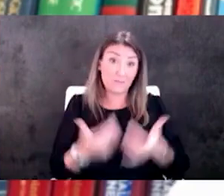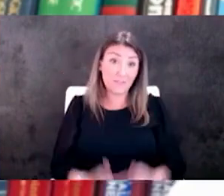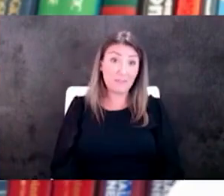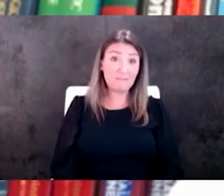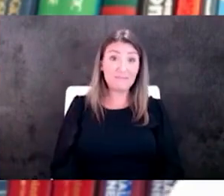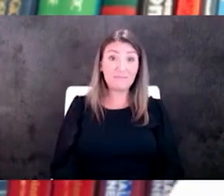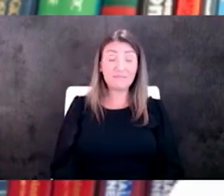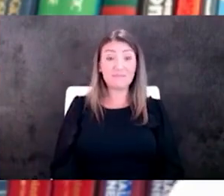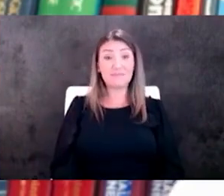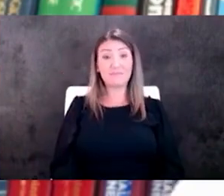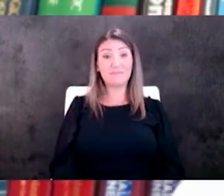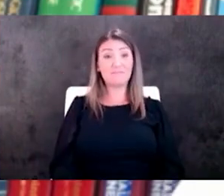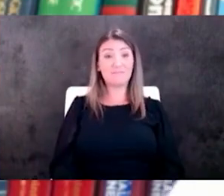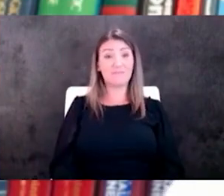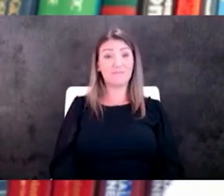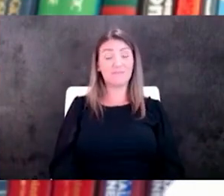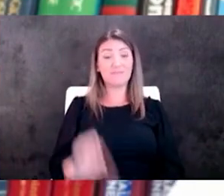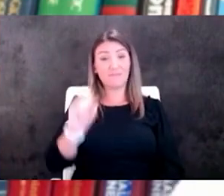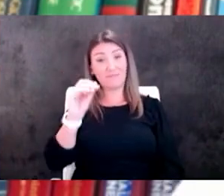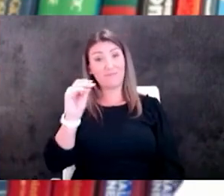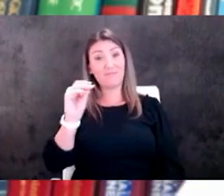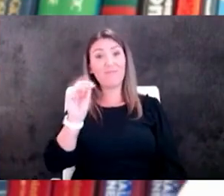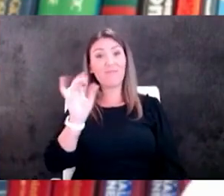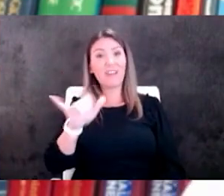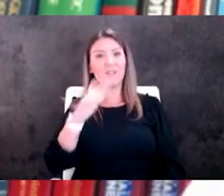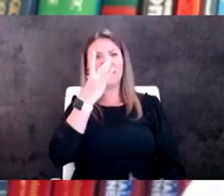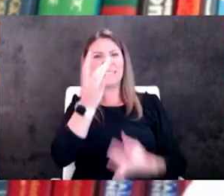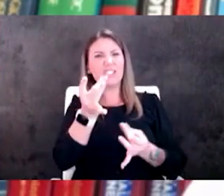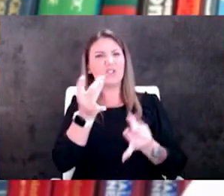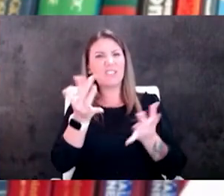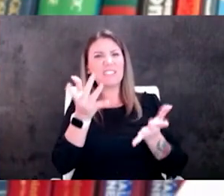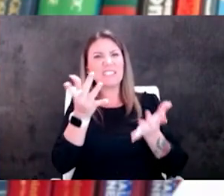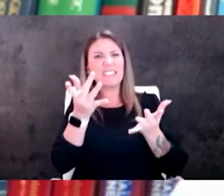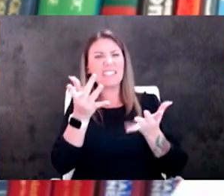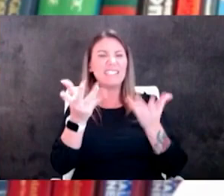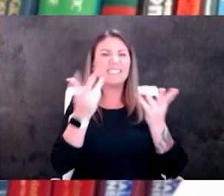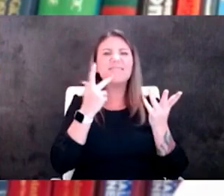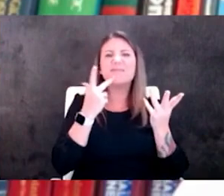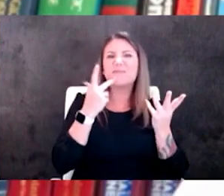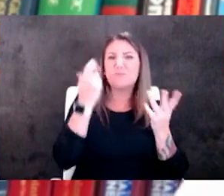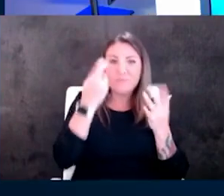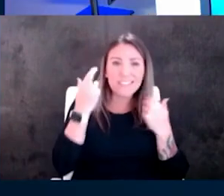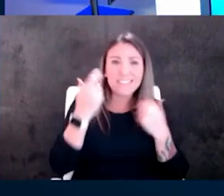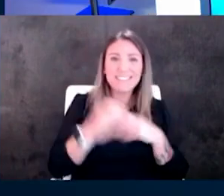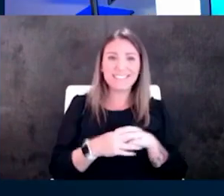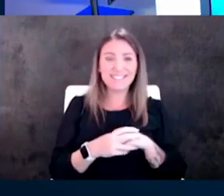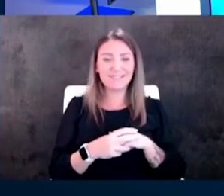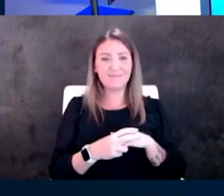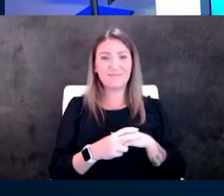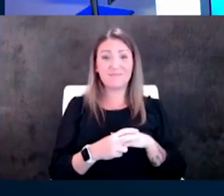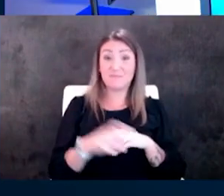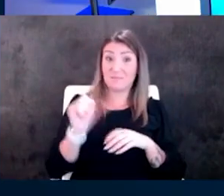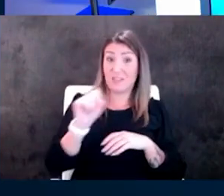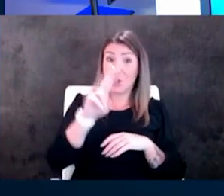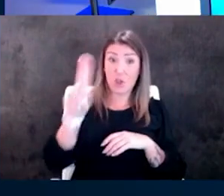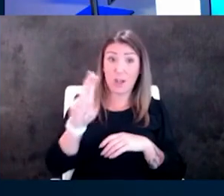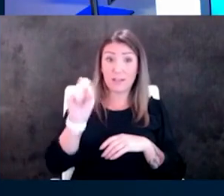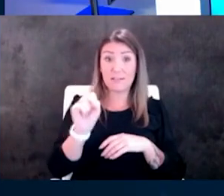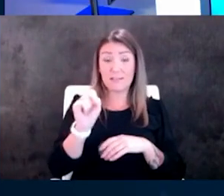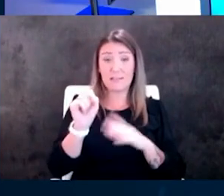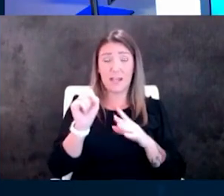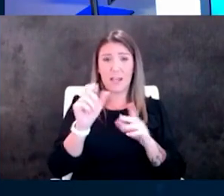and so that was that was an interesting sideline there yeah the united states i was just pulling up for